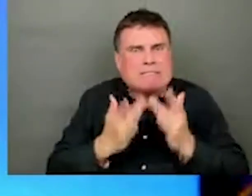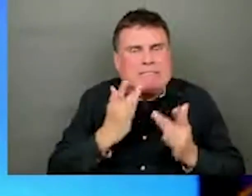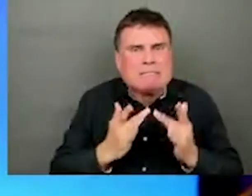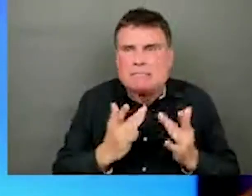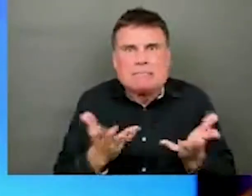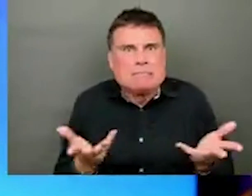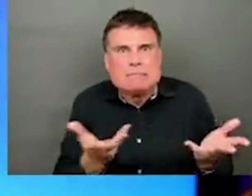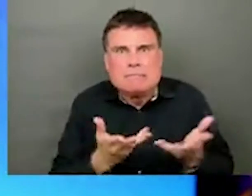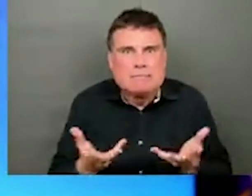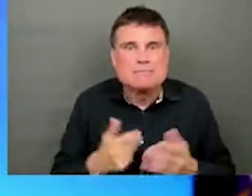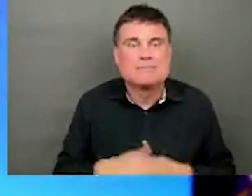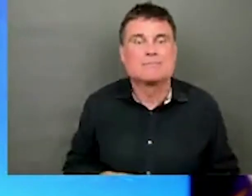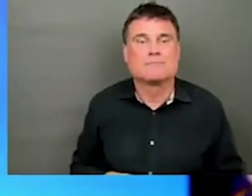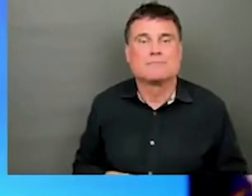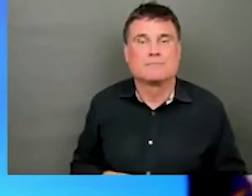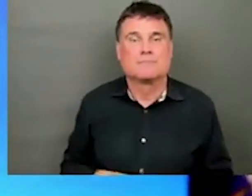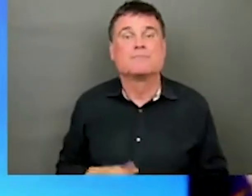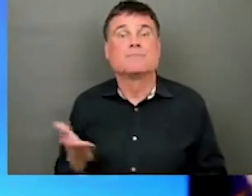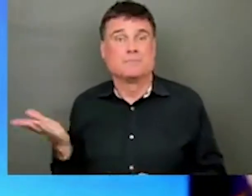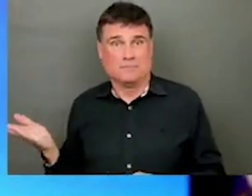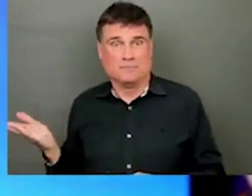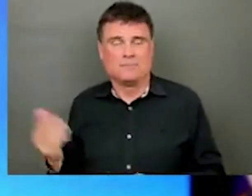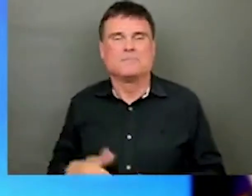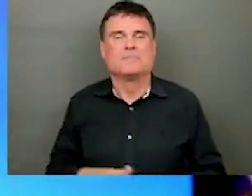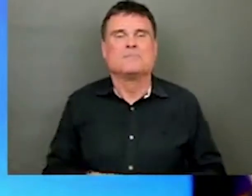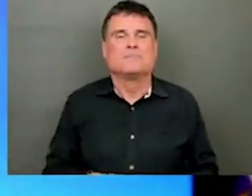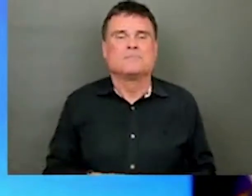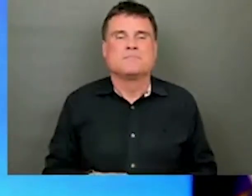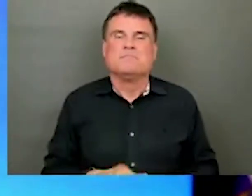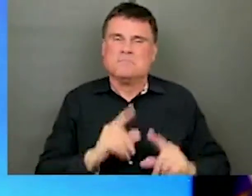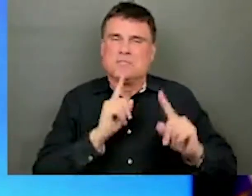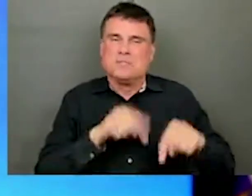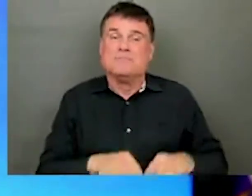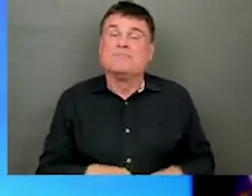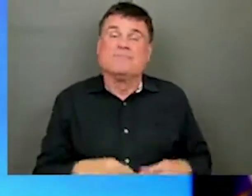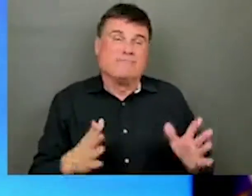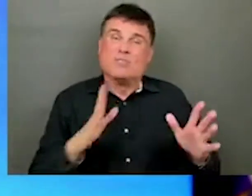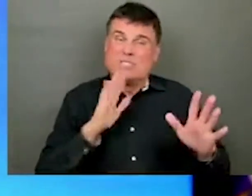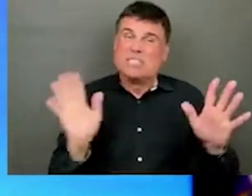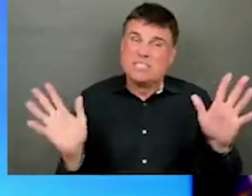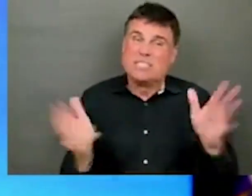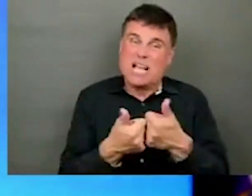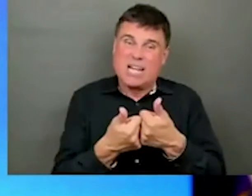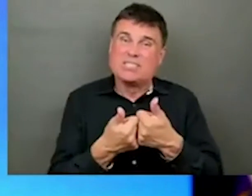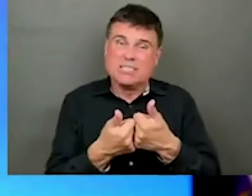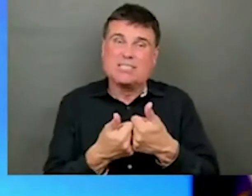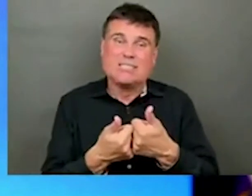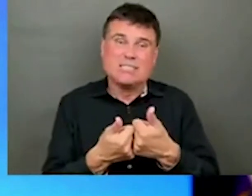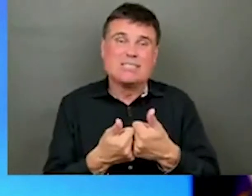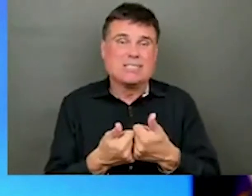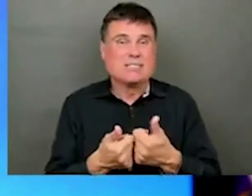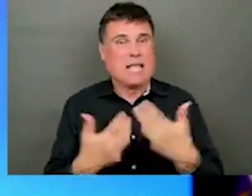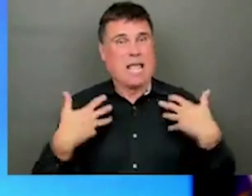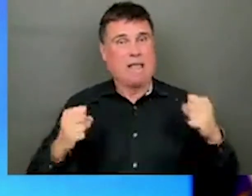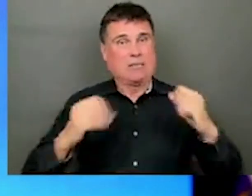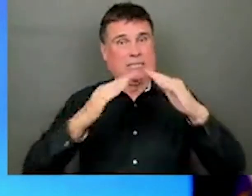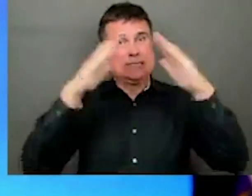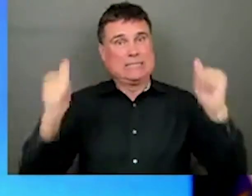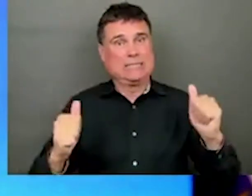I think it's fair to say that it's a challenging time in our healthcare system as well, though, I would say that we've